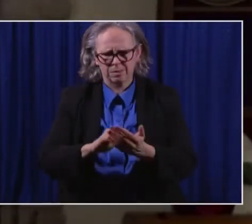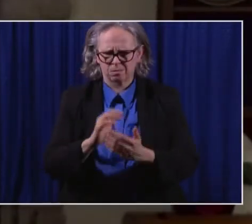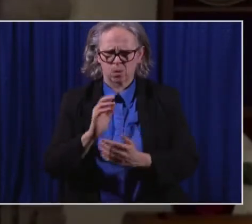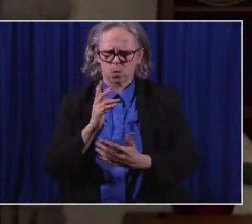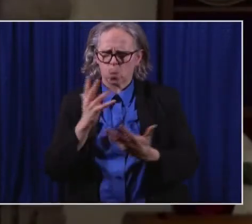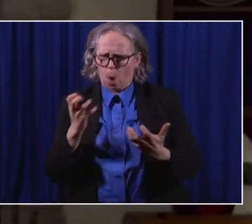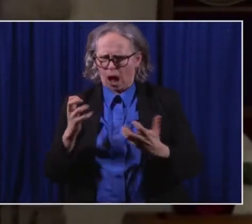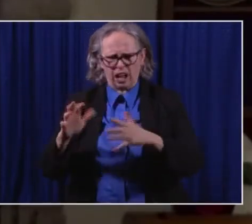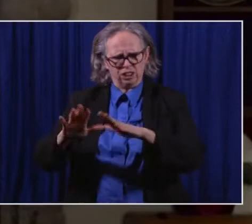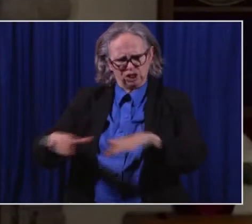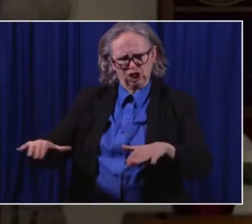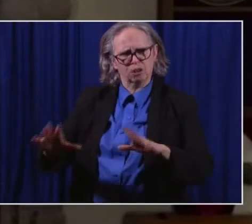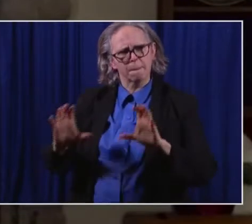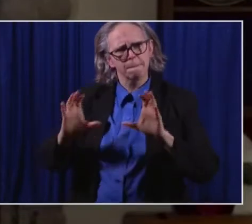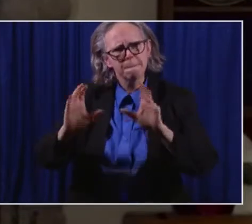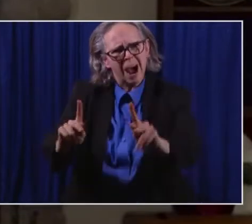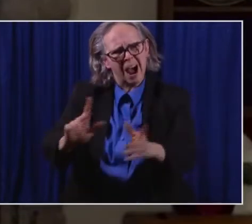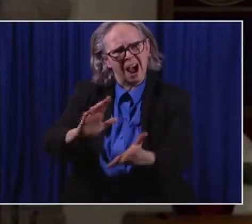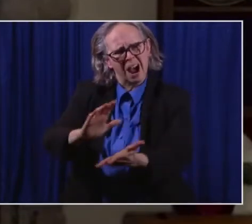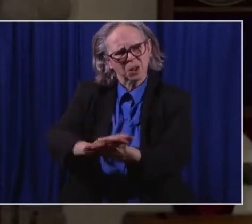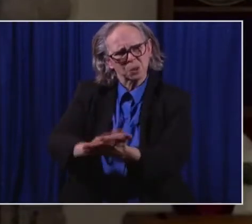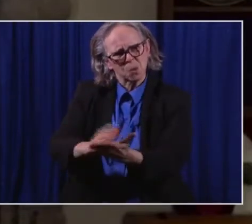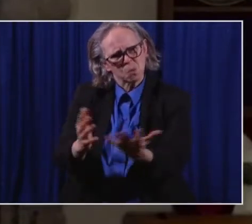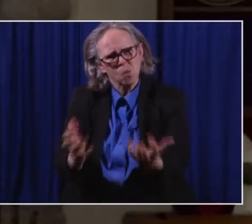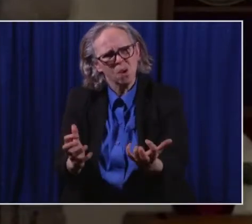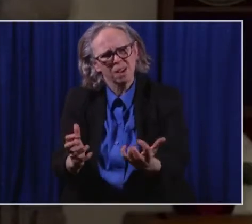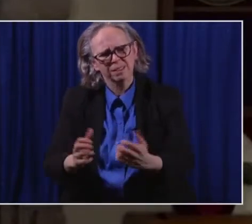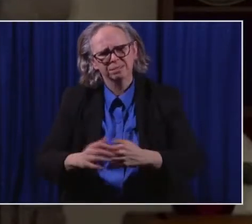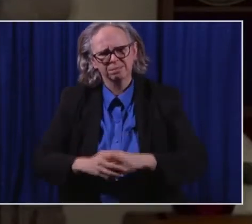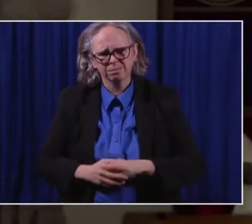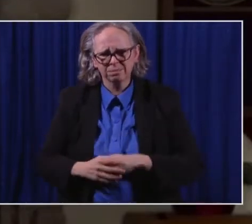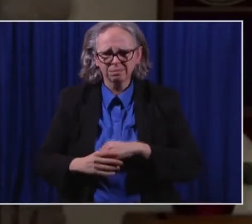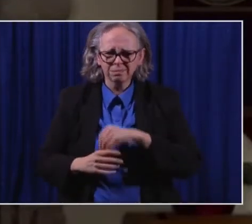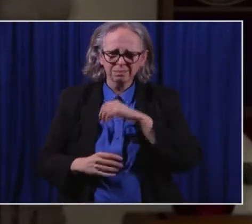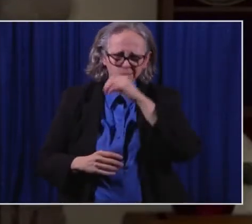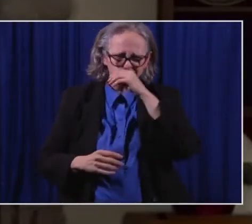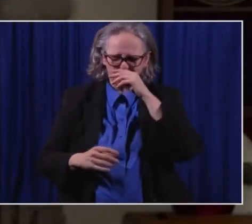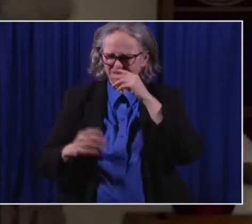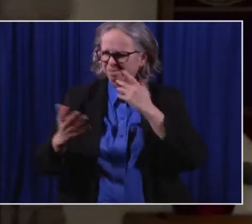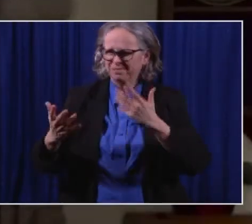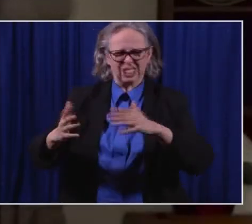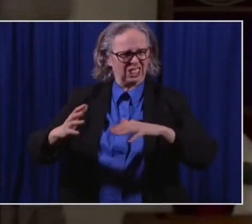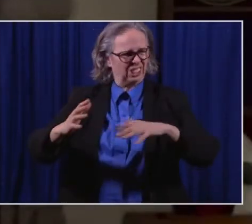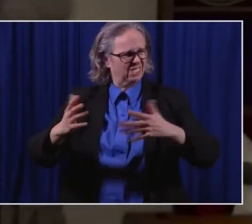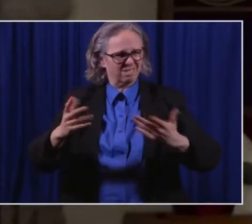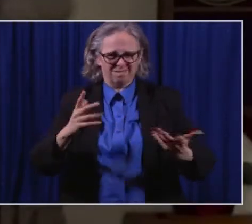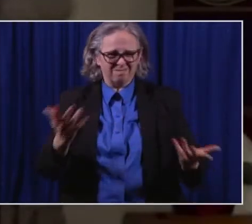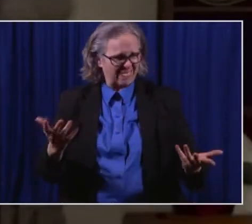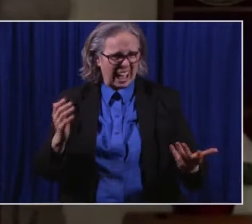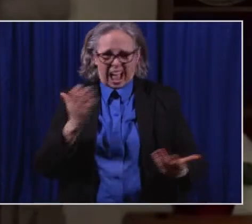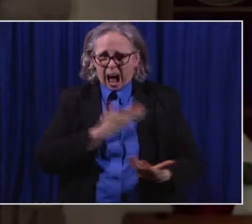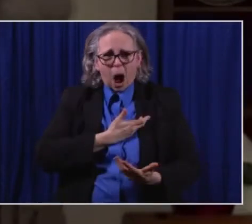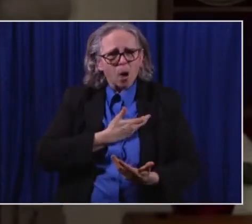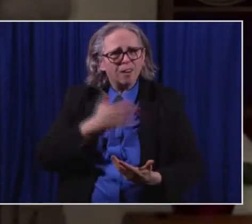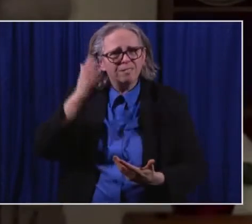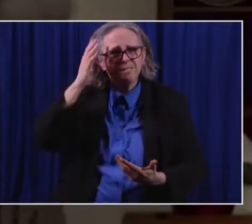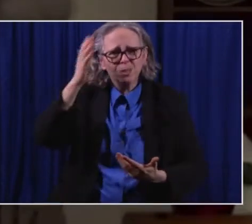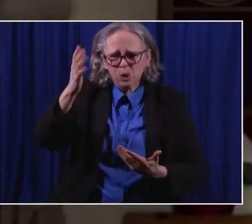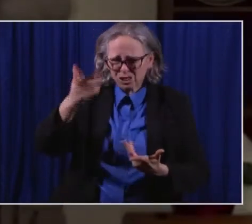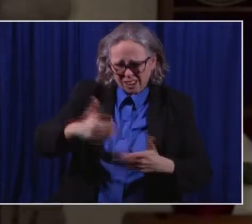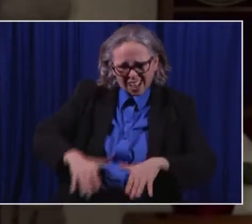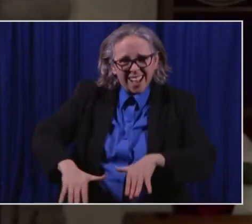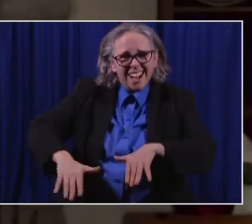Uh, these children are obviously our future. Uh, these children are